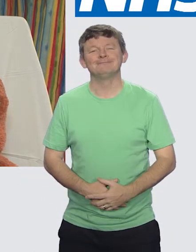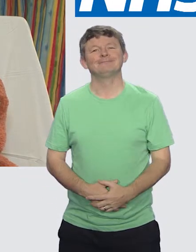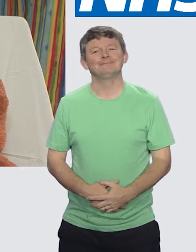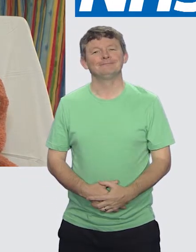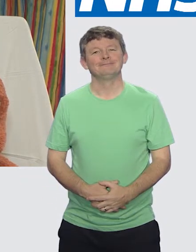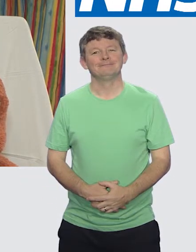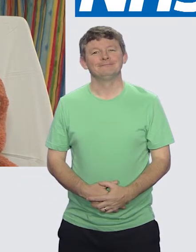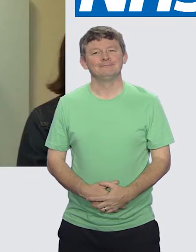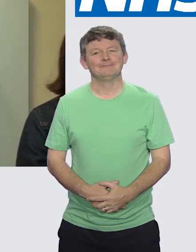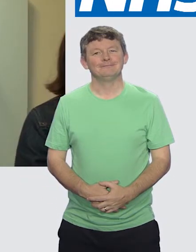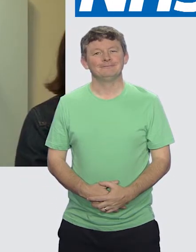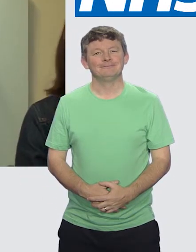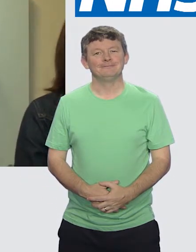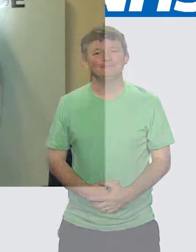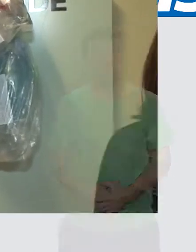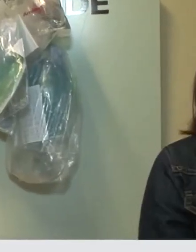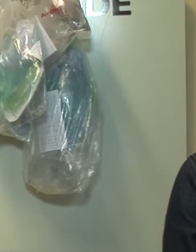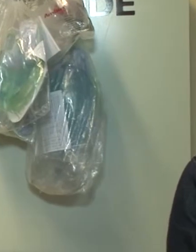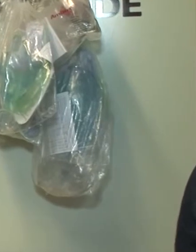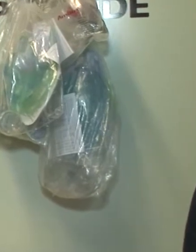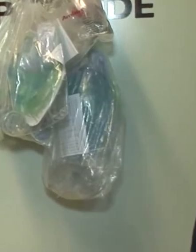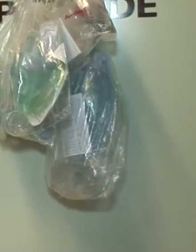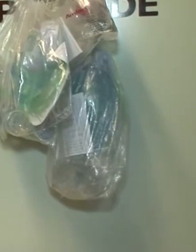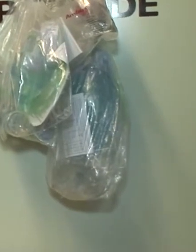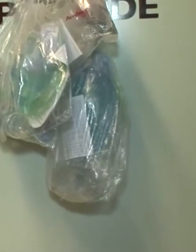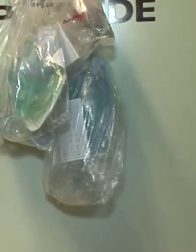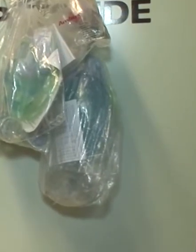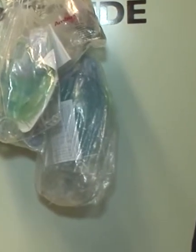because you've only got one head. I know it